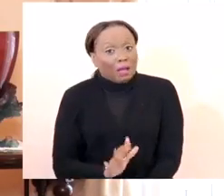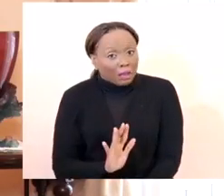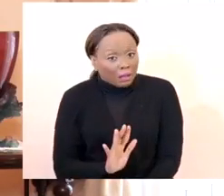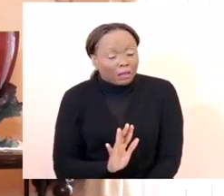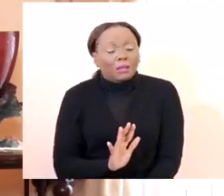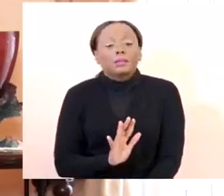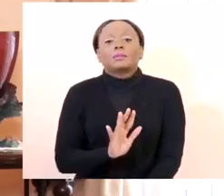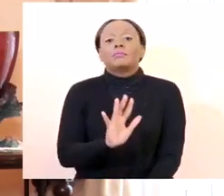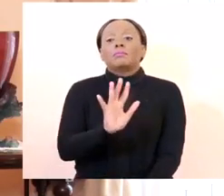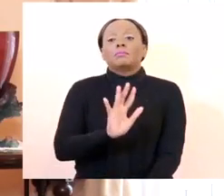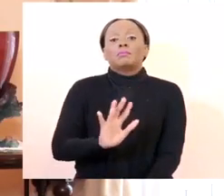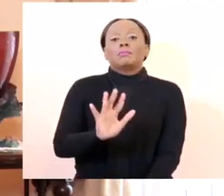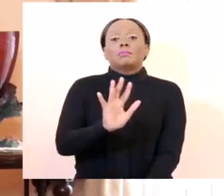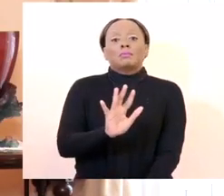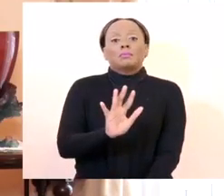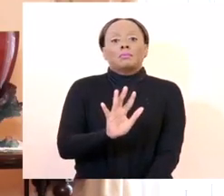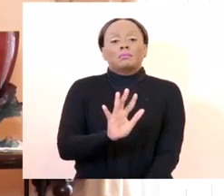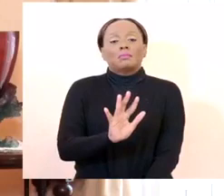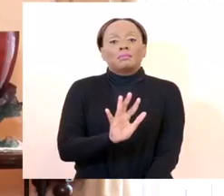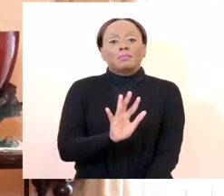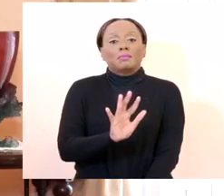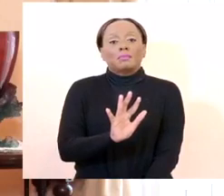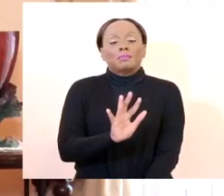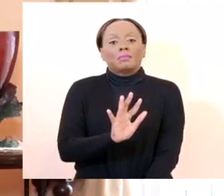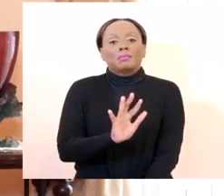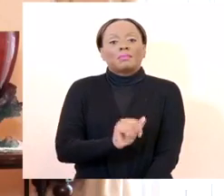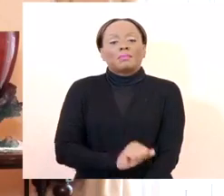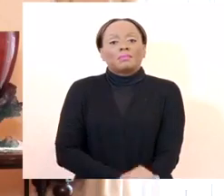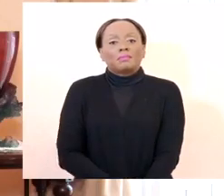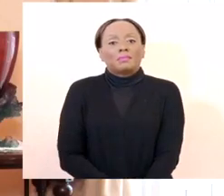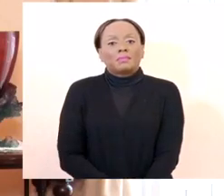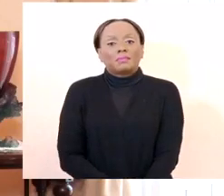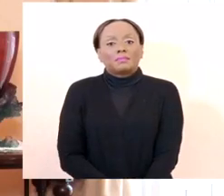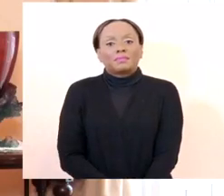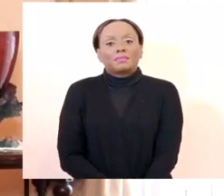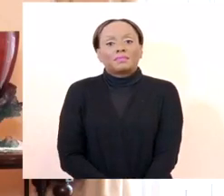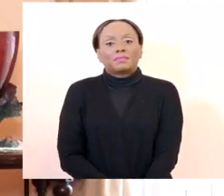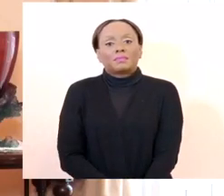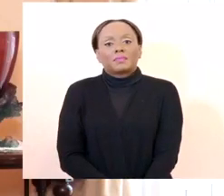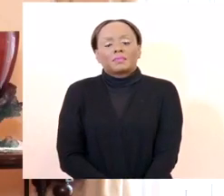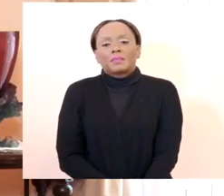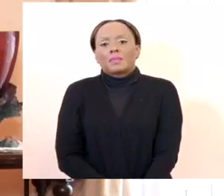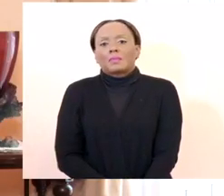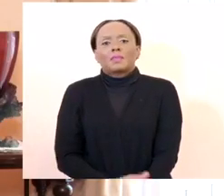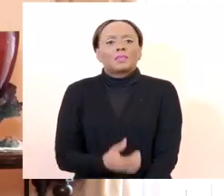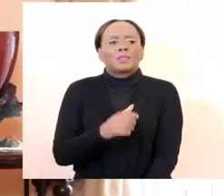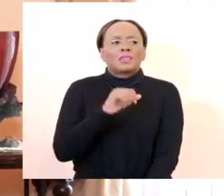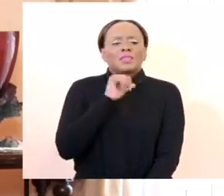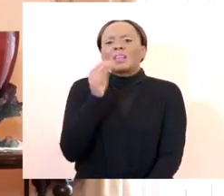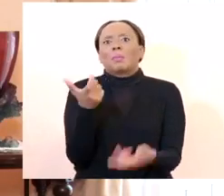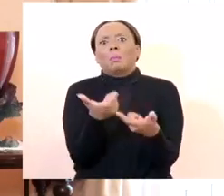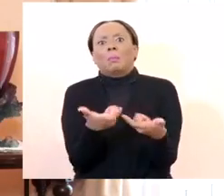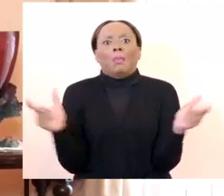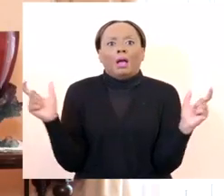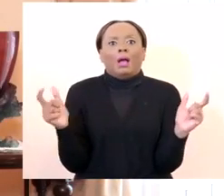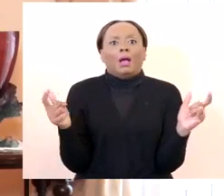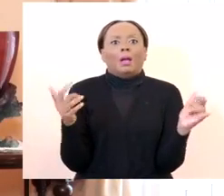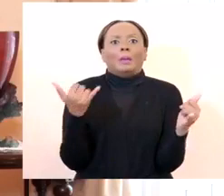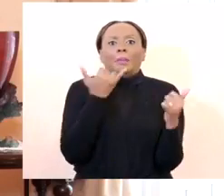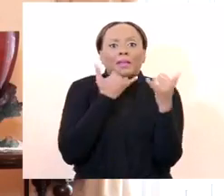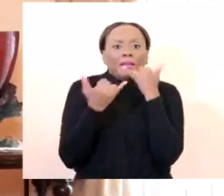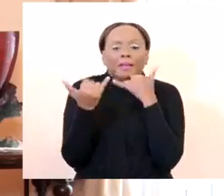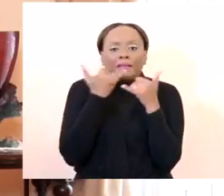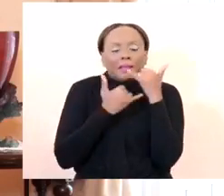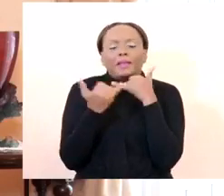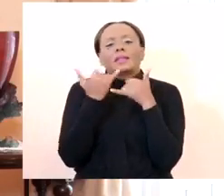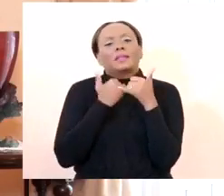Fortunately, I don't think that we've made any huge errors, but certainly we've learned